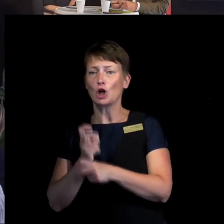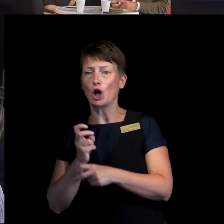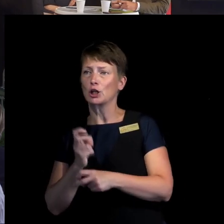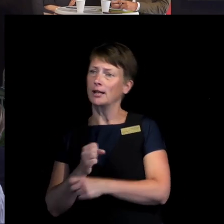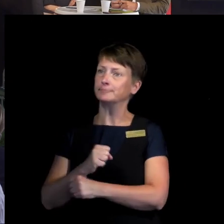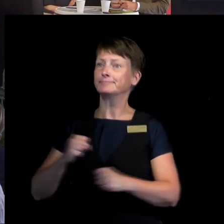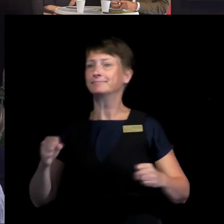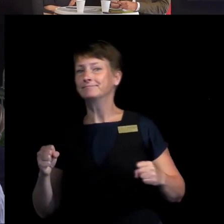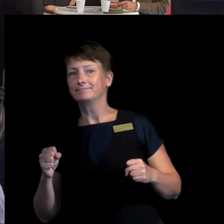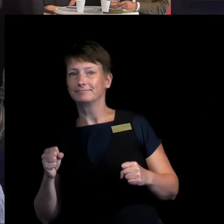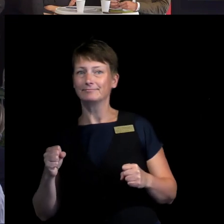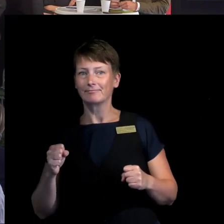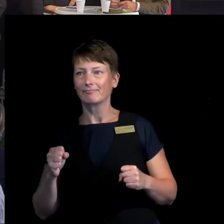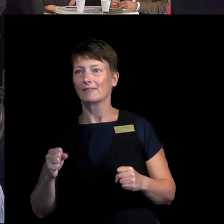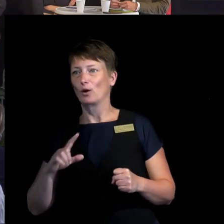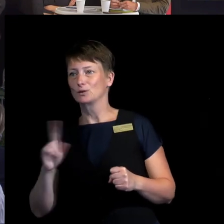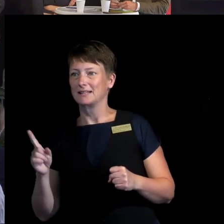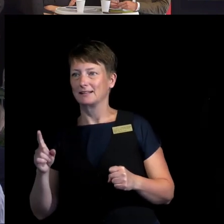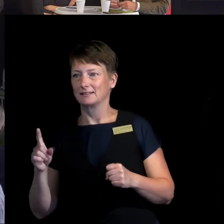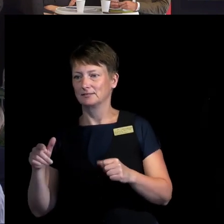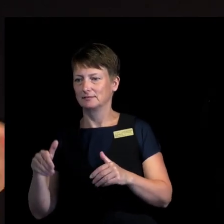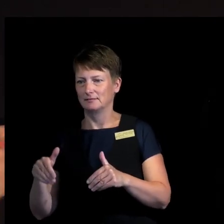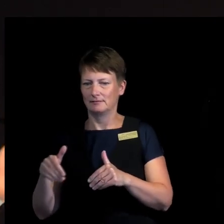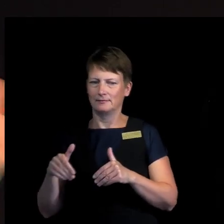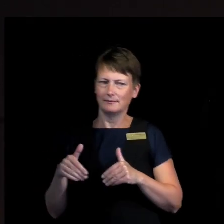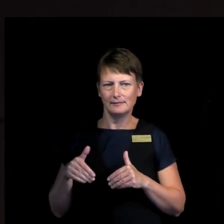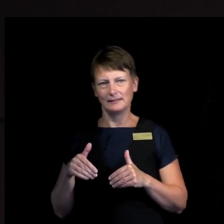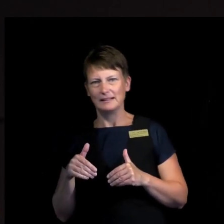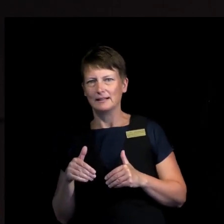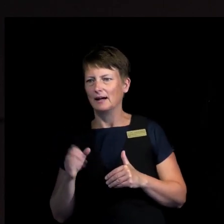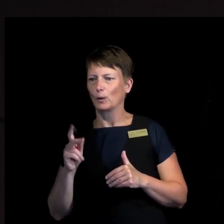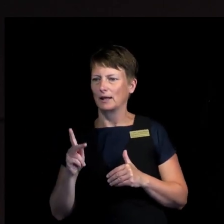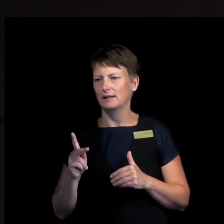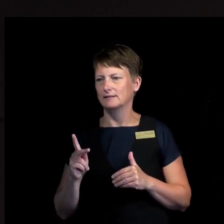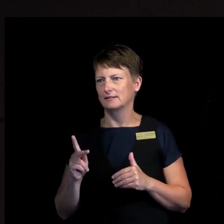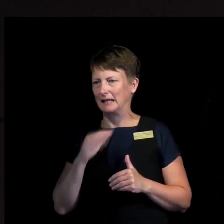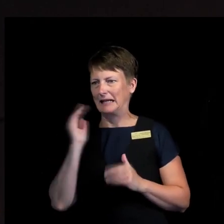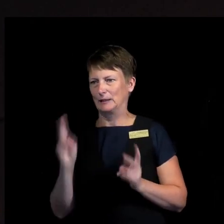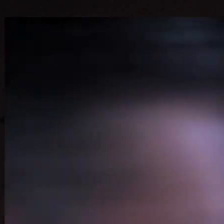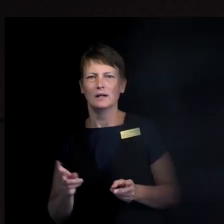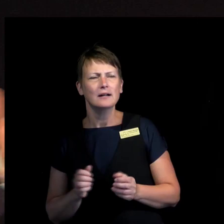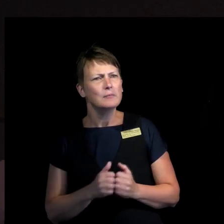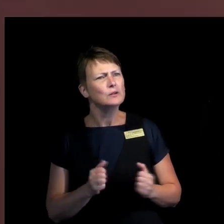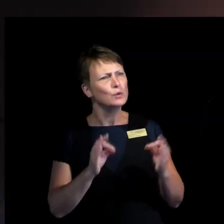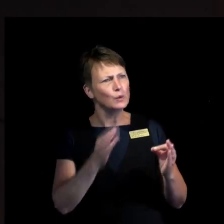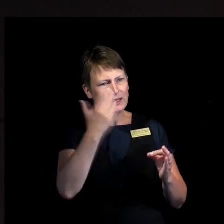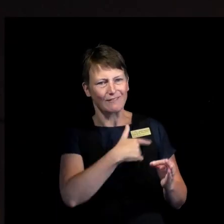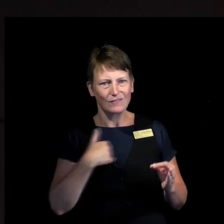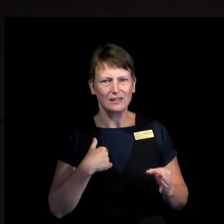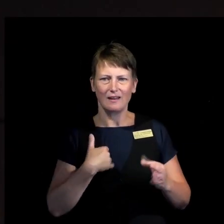stepping back and saying, okay, we heard it. I mean, that's not, so how do we, how do we from the other side engage constructively with that?